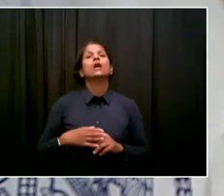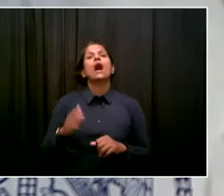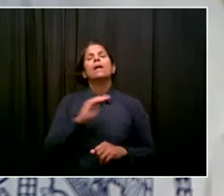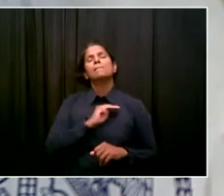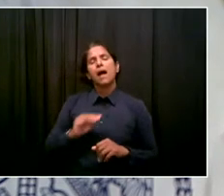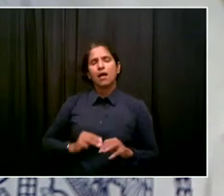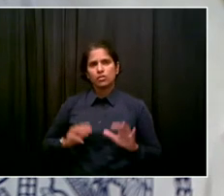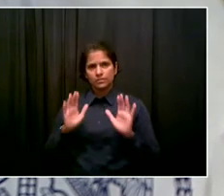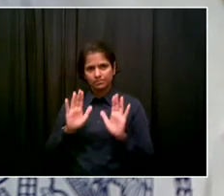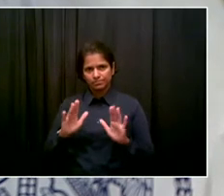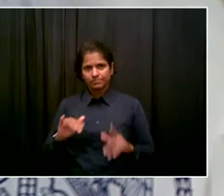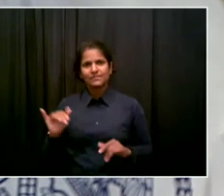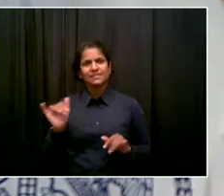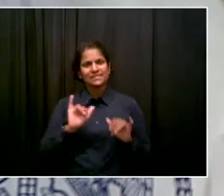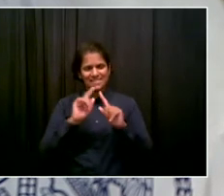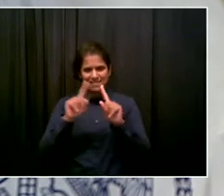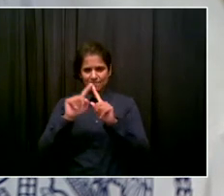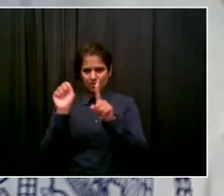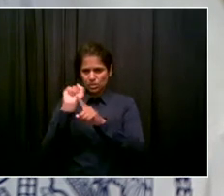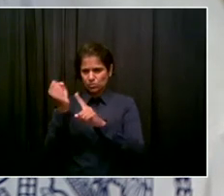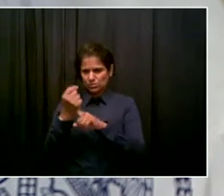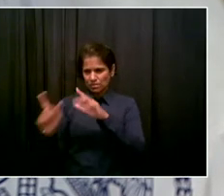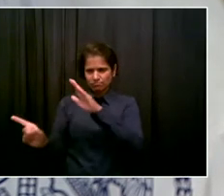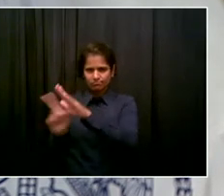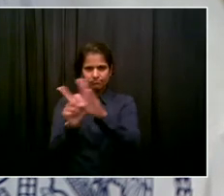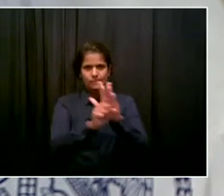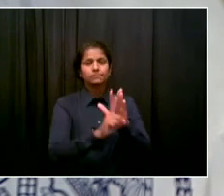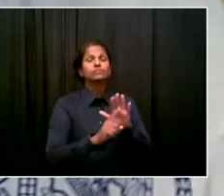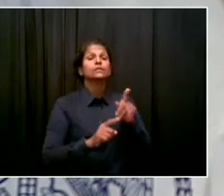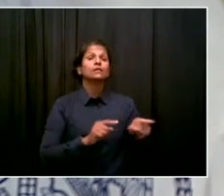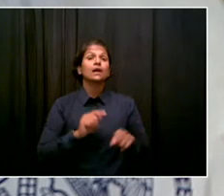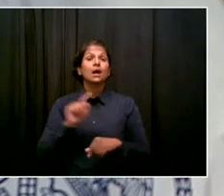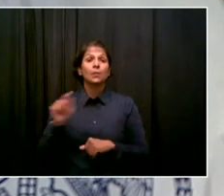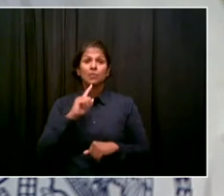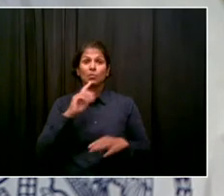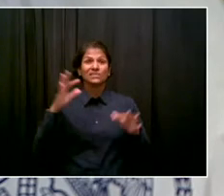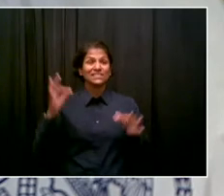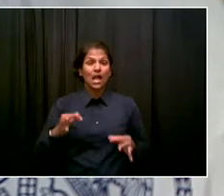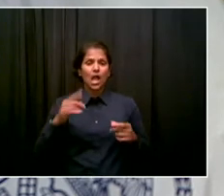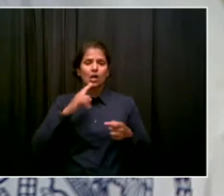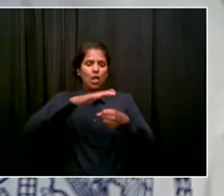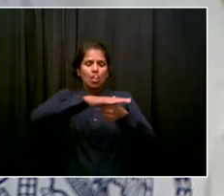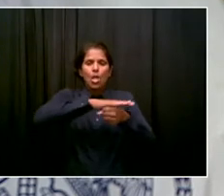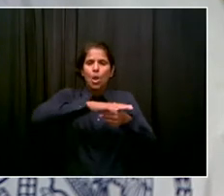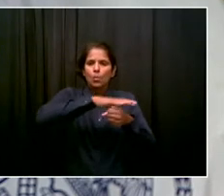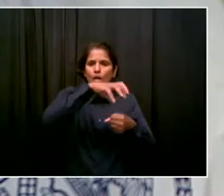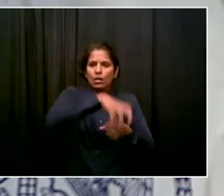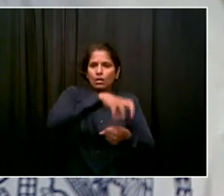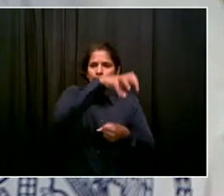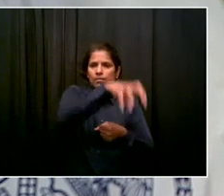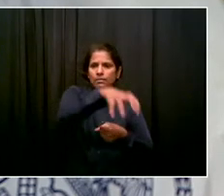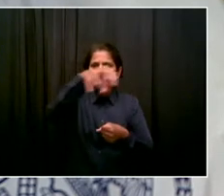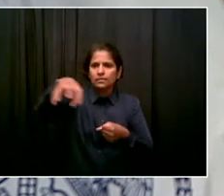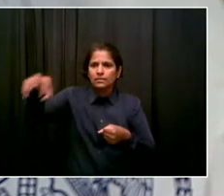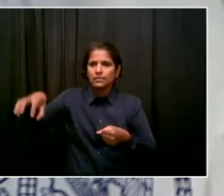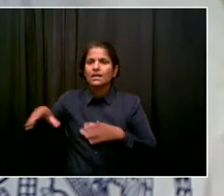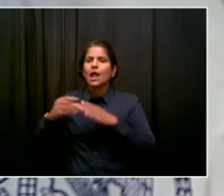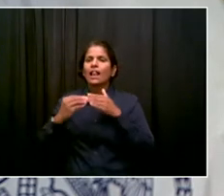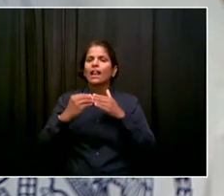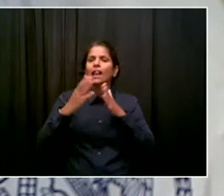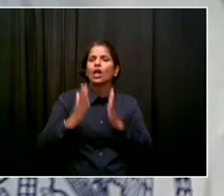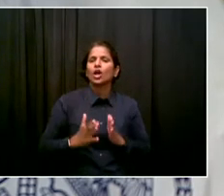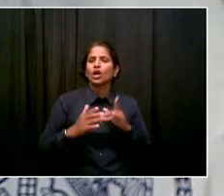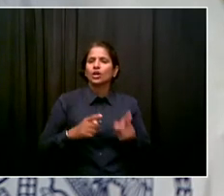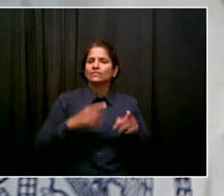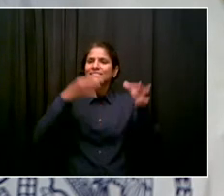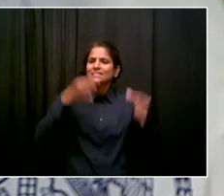decision that local police commanders have to make based on what they see. So I just was not involved in that one. But I understand and appreciate that if they